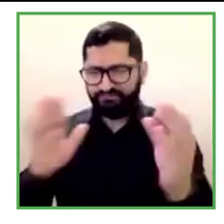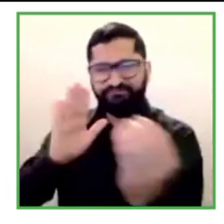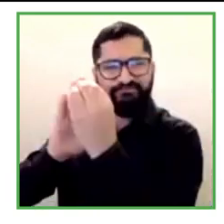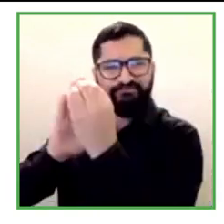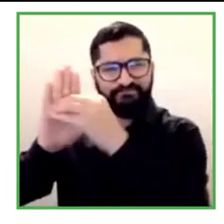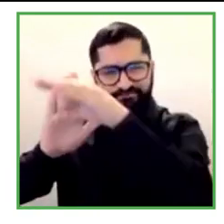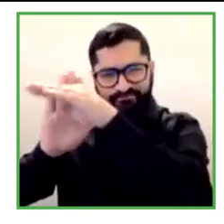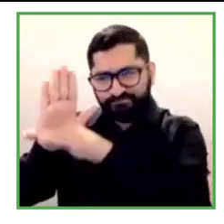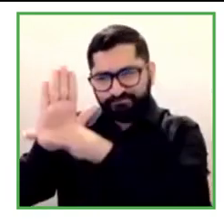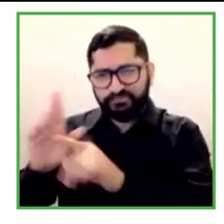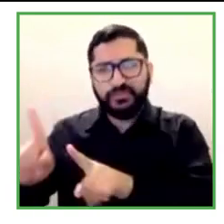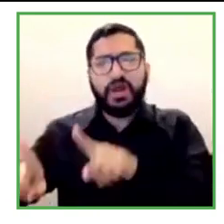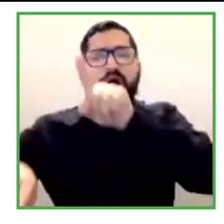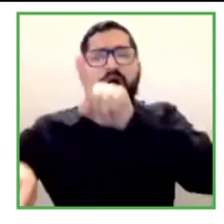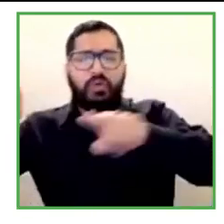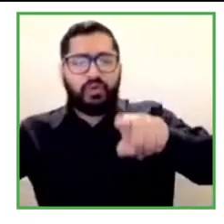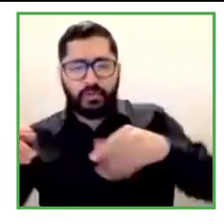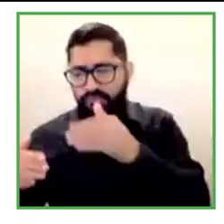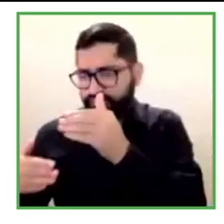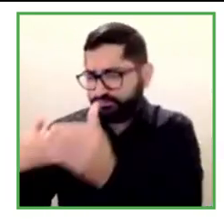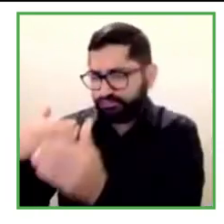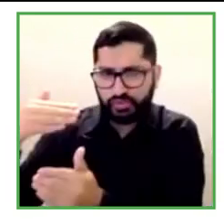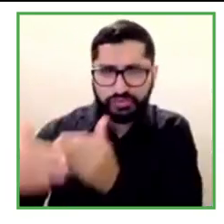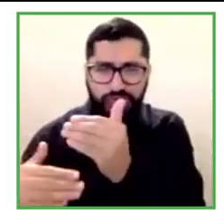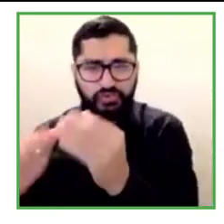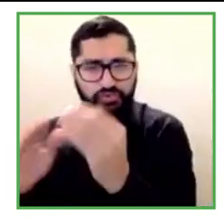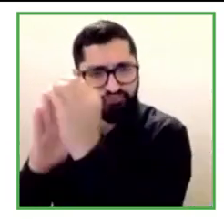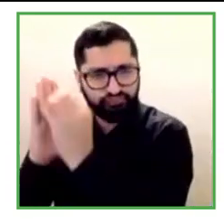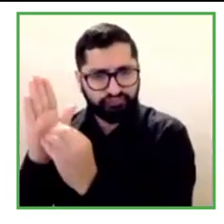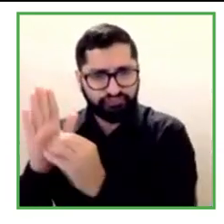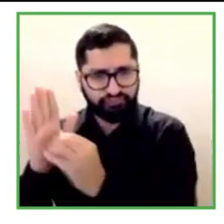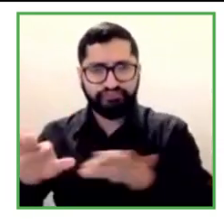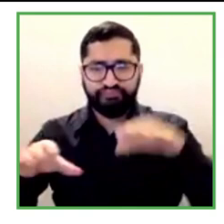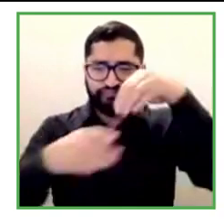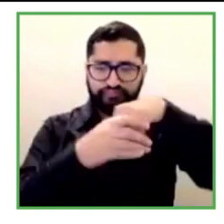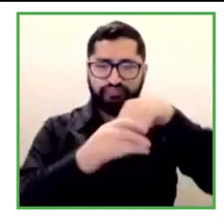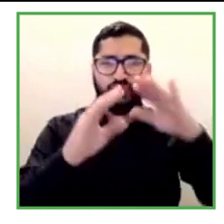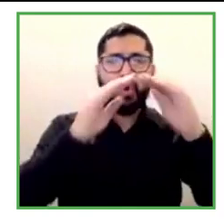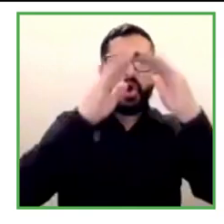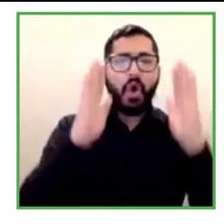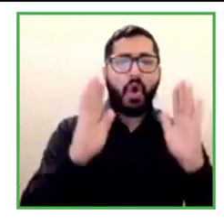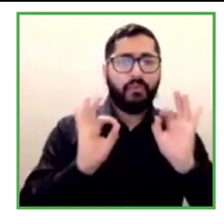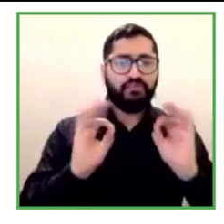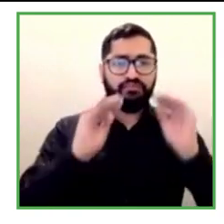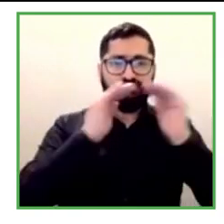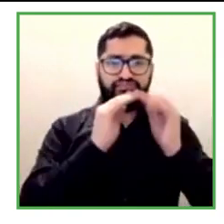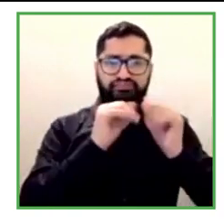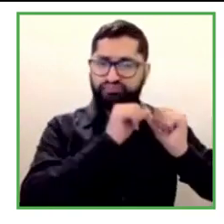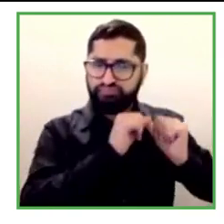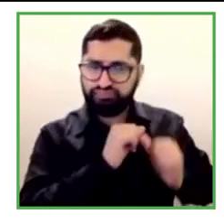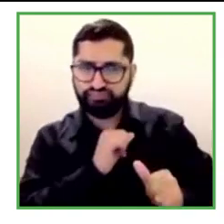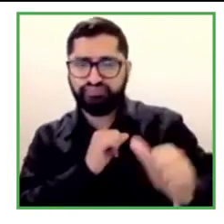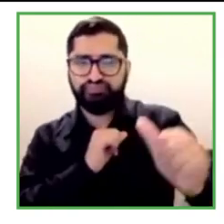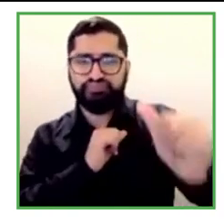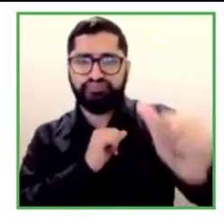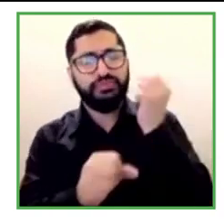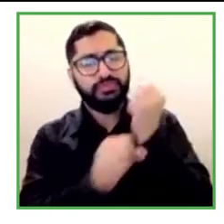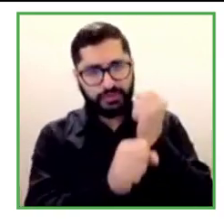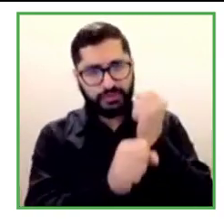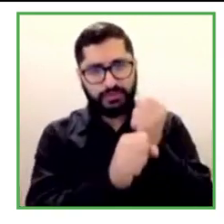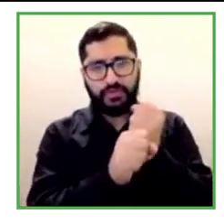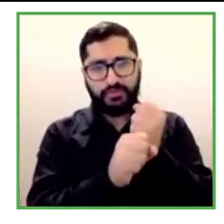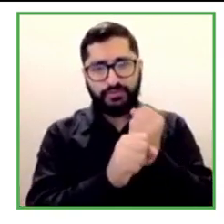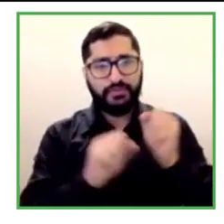remote working processes that we had previously implemented. Therefore, we were able to continue